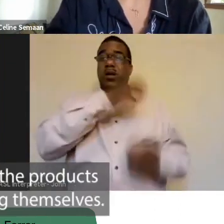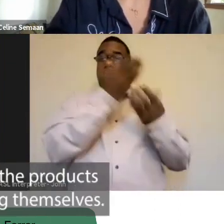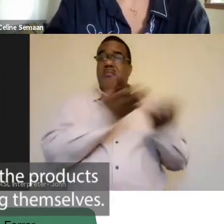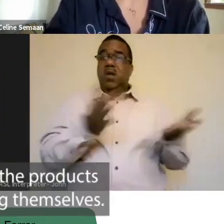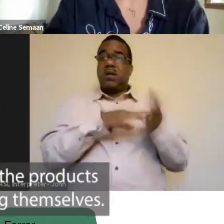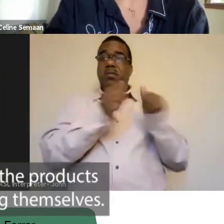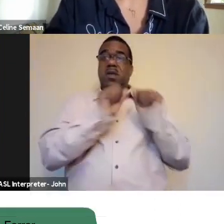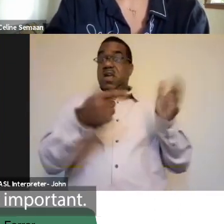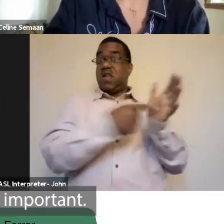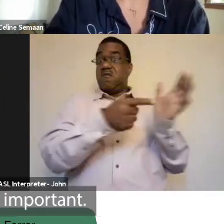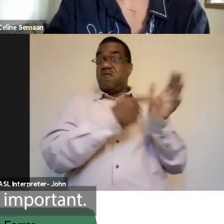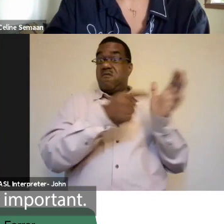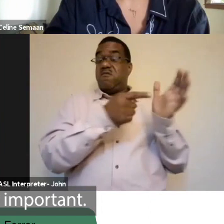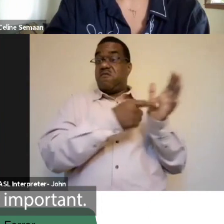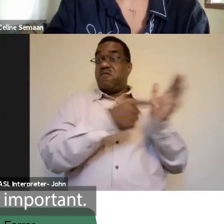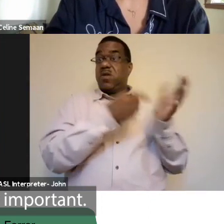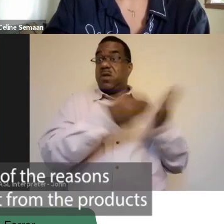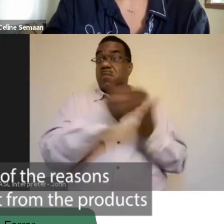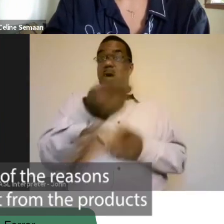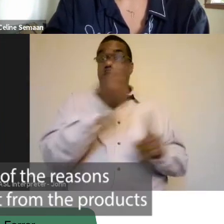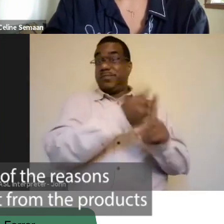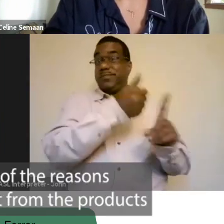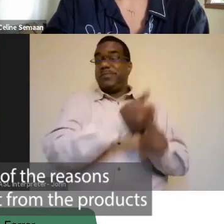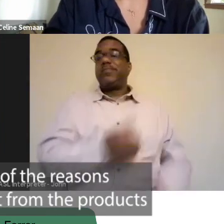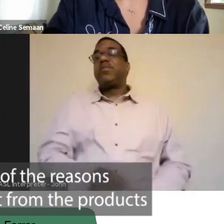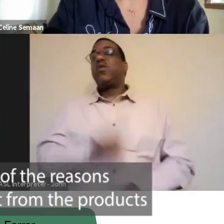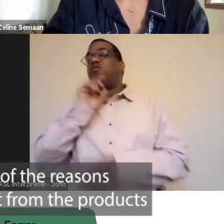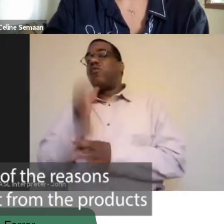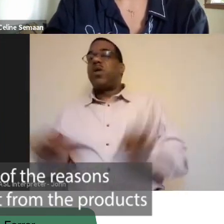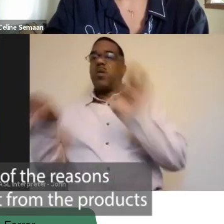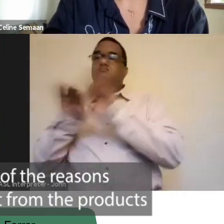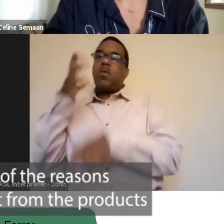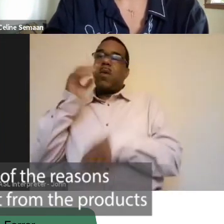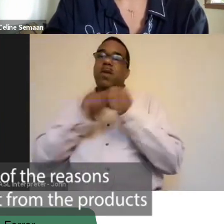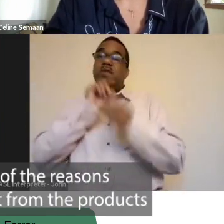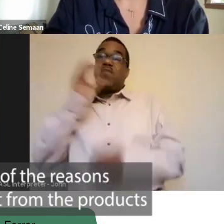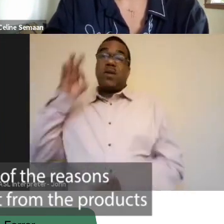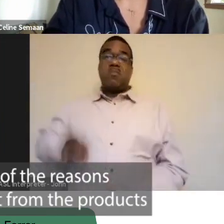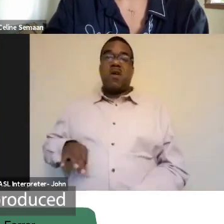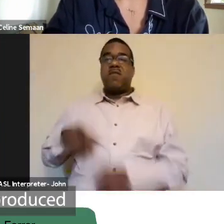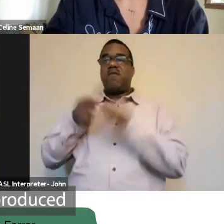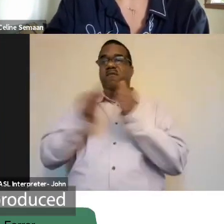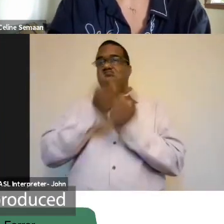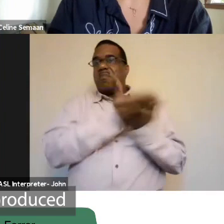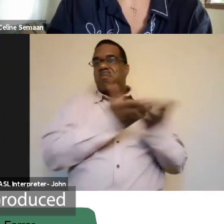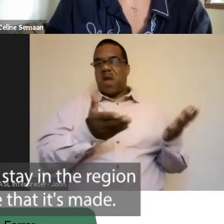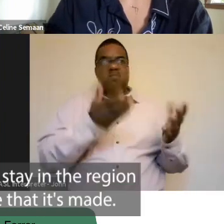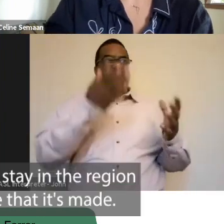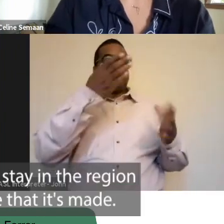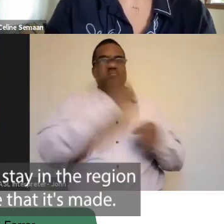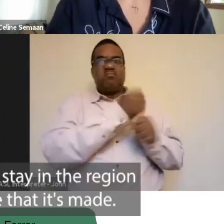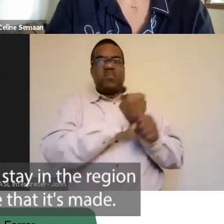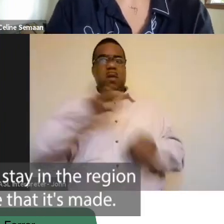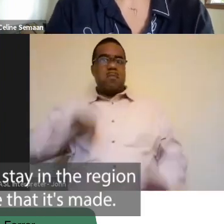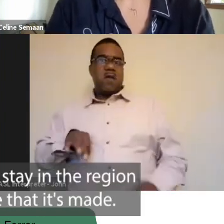the products they're making themselves? That's super important. And that's one of the reasons why I said the profit from the products that are produced need